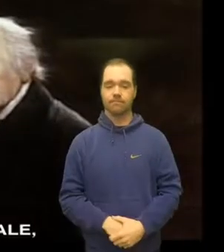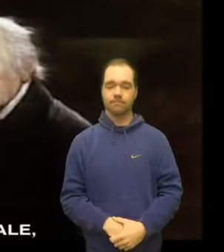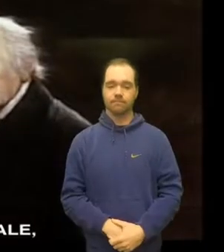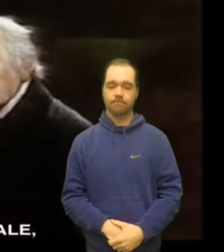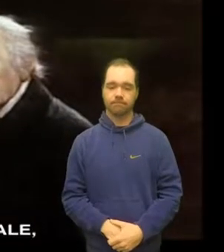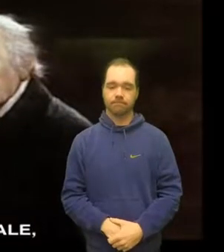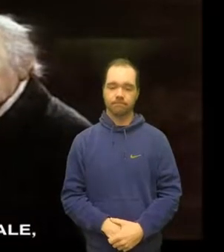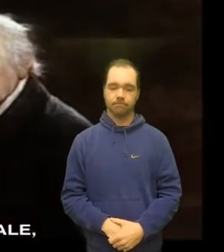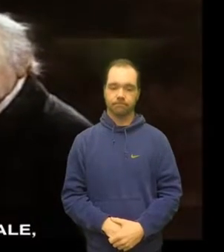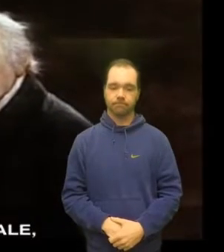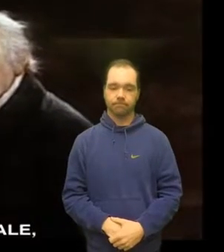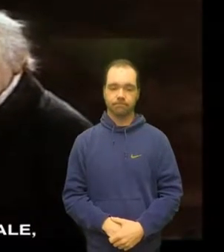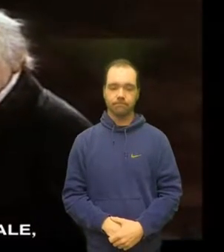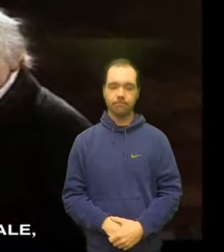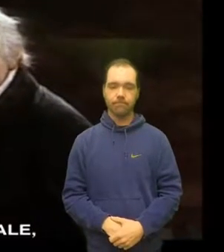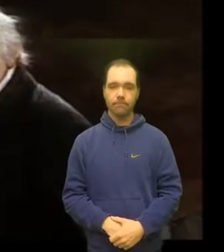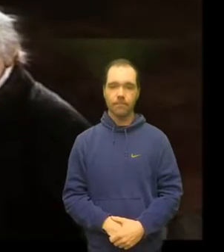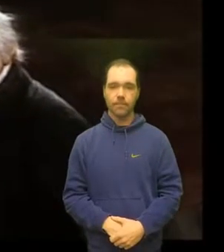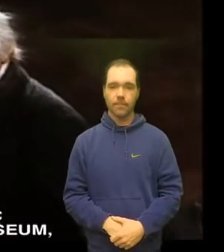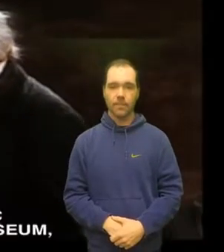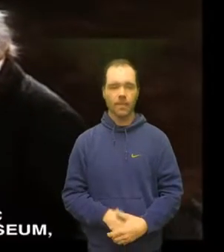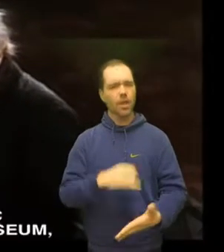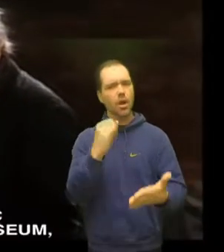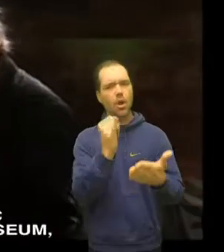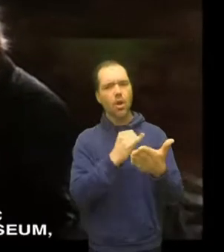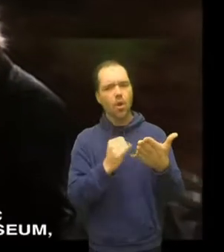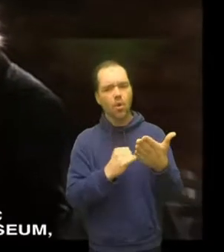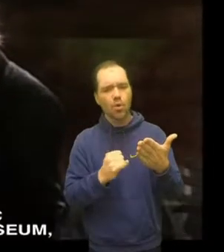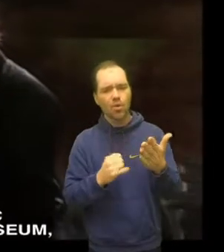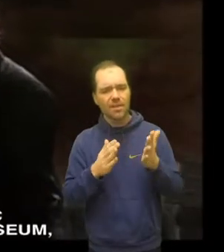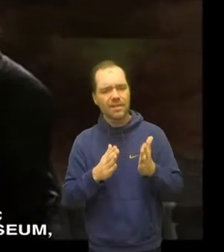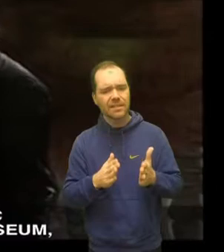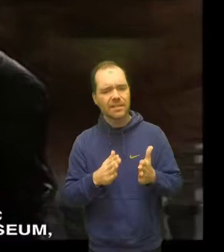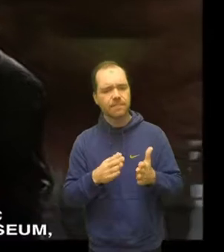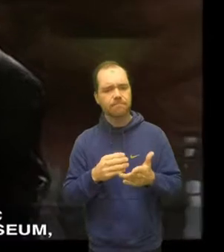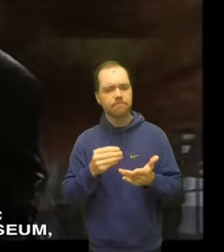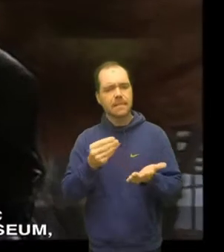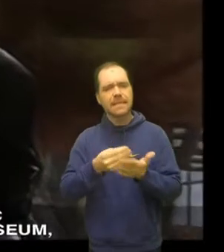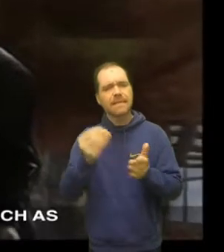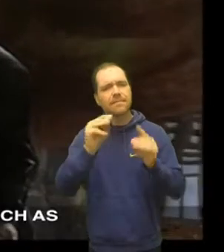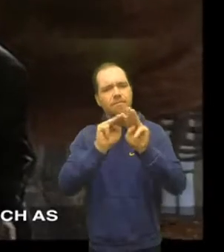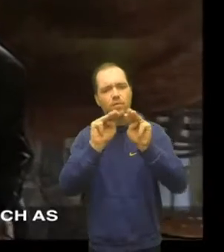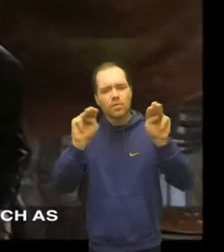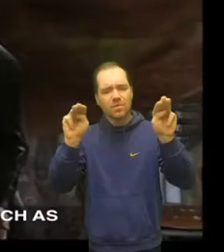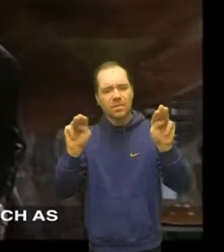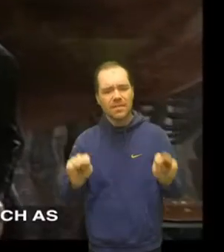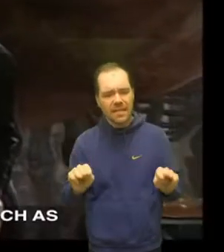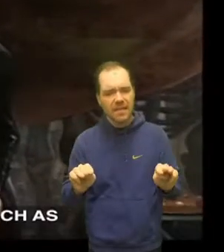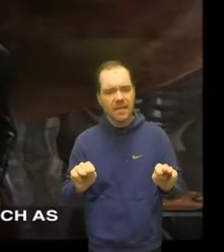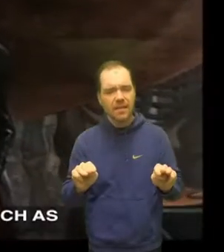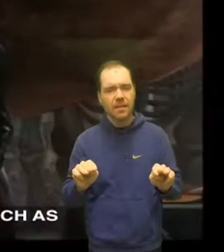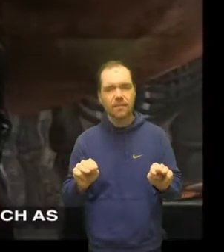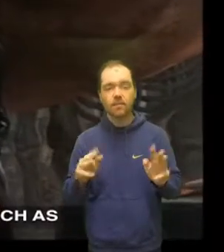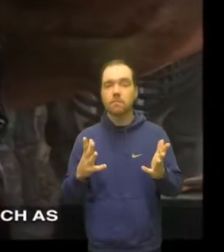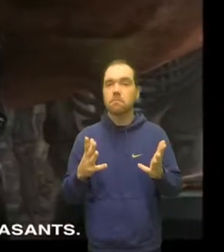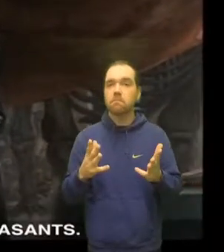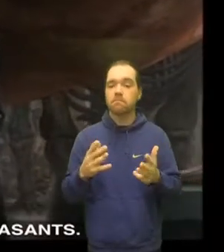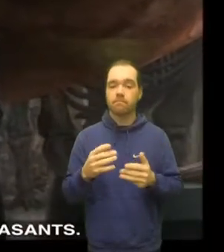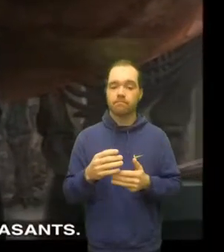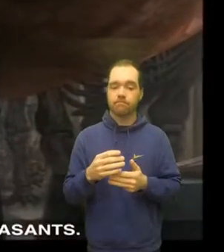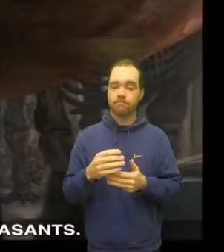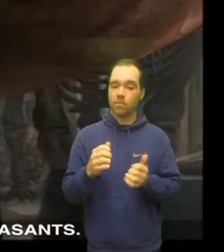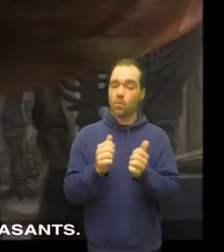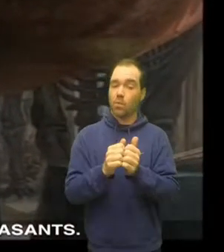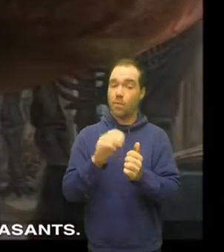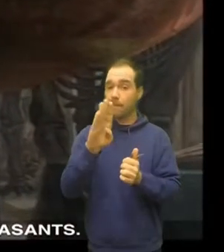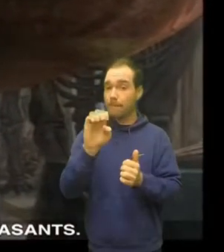The artist Charles Wilson Peale offers the public a natural history museum, displaying wonders such as mammoth